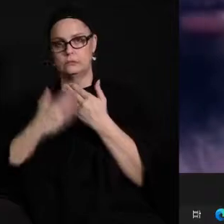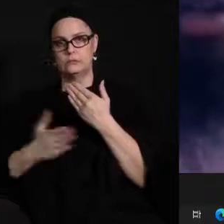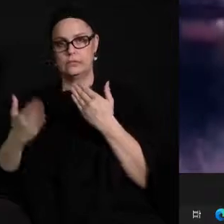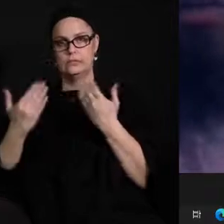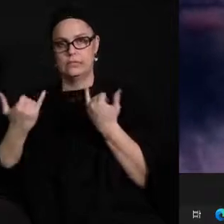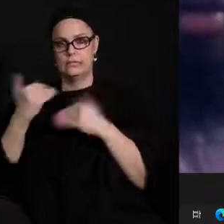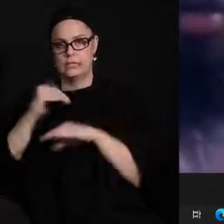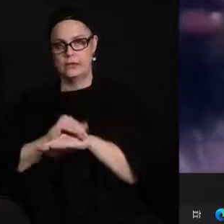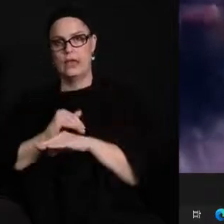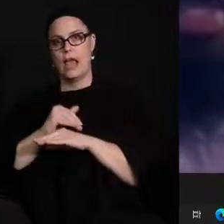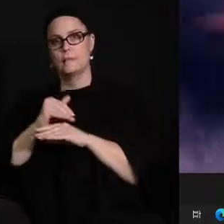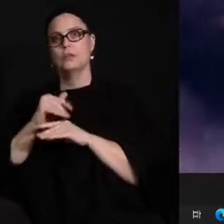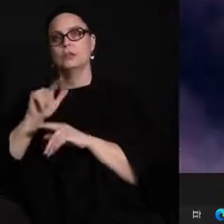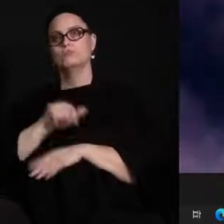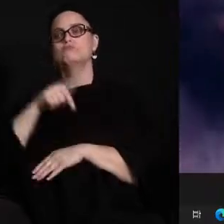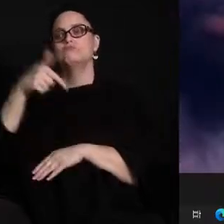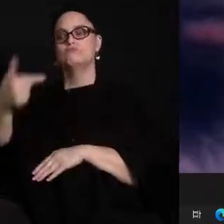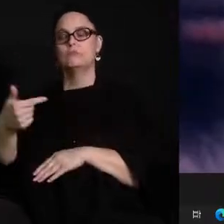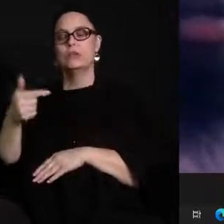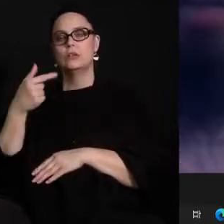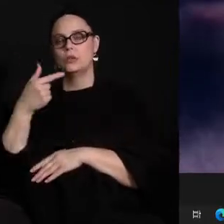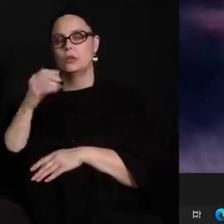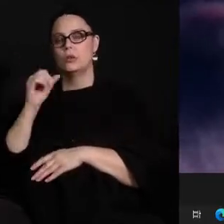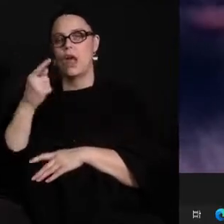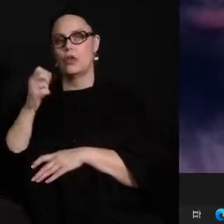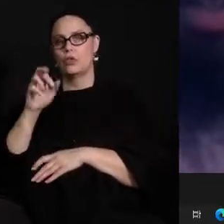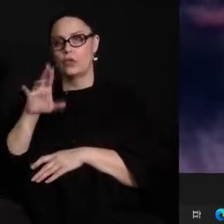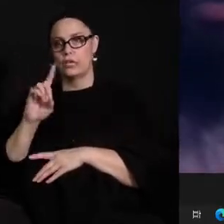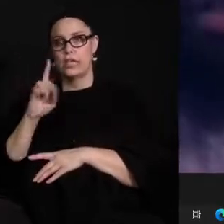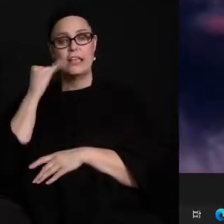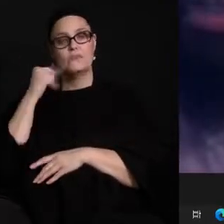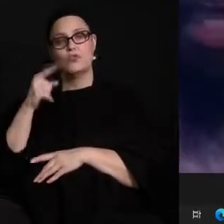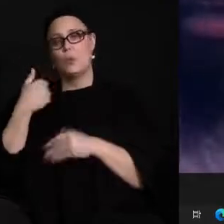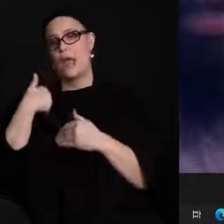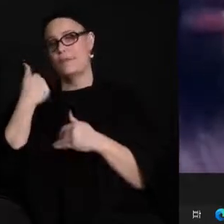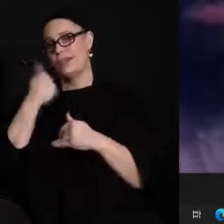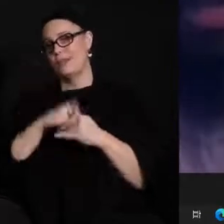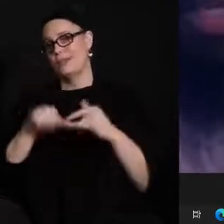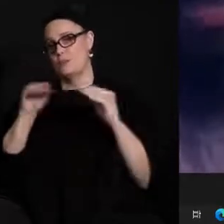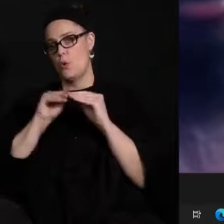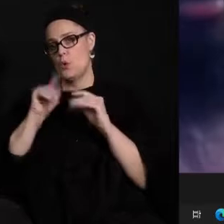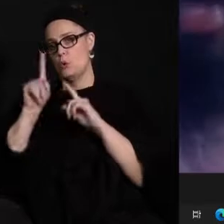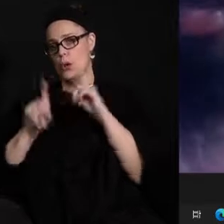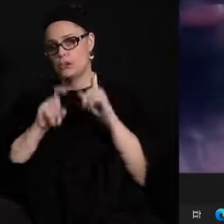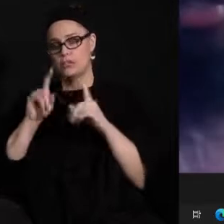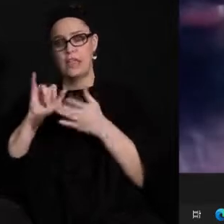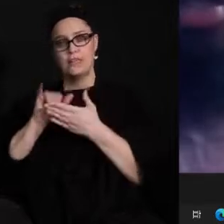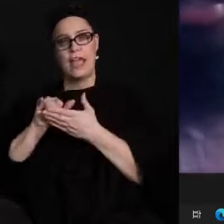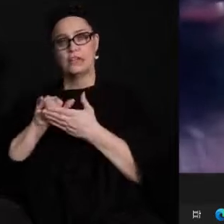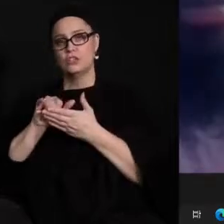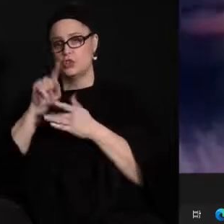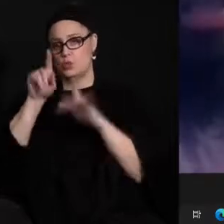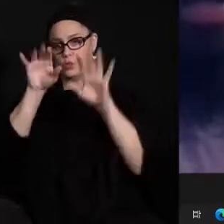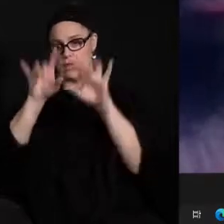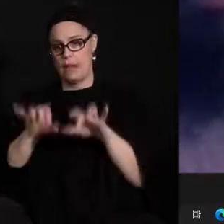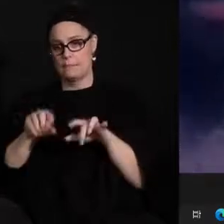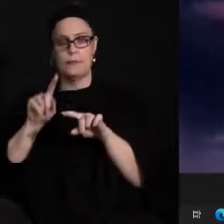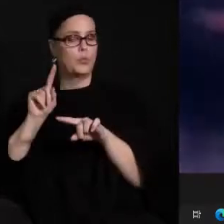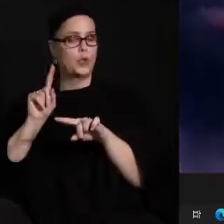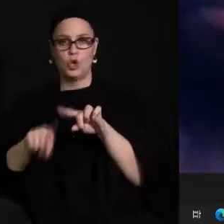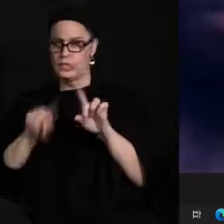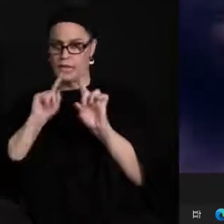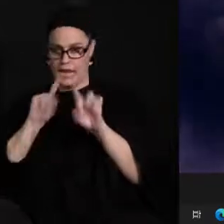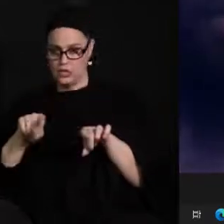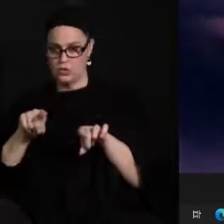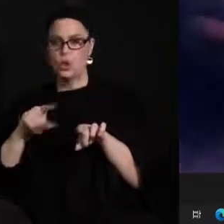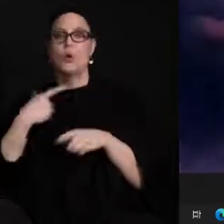gother to finish off um as has been customary if you have questions that you'll put in the chat that were not able to be answered typically those